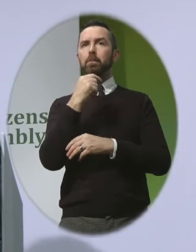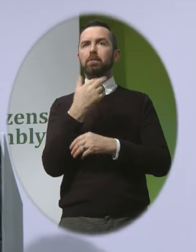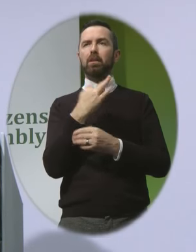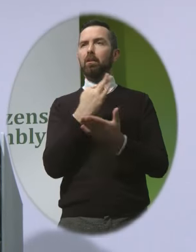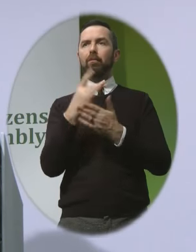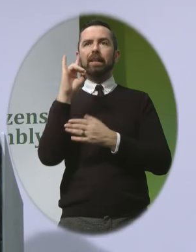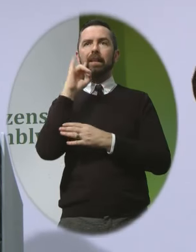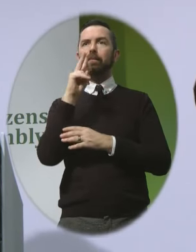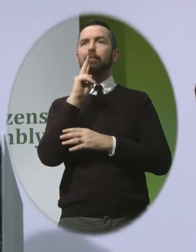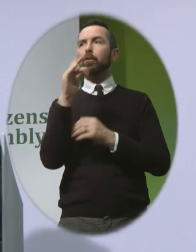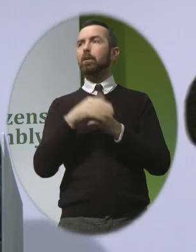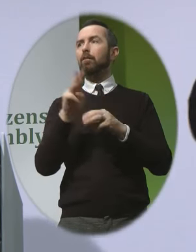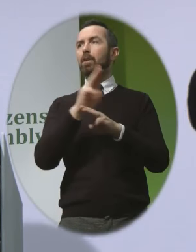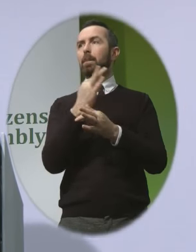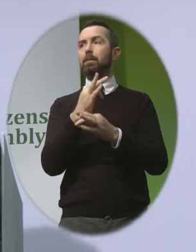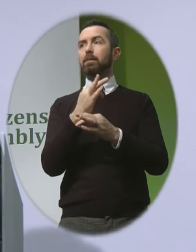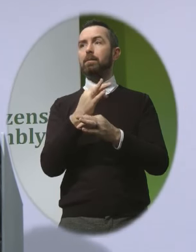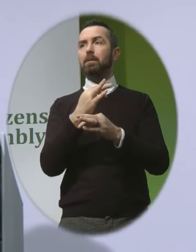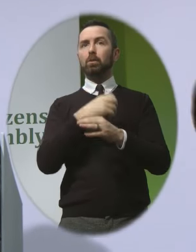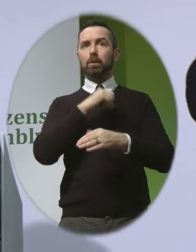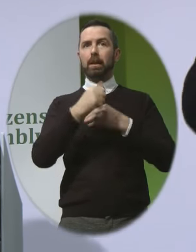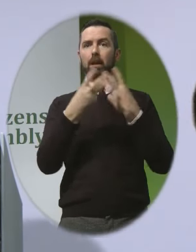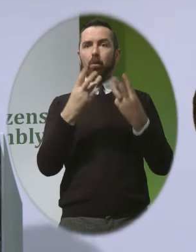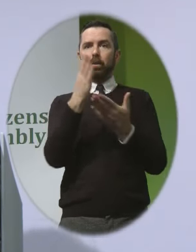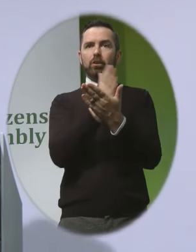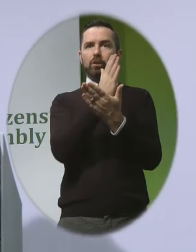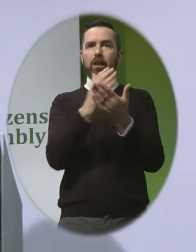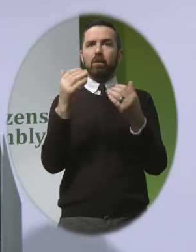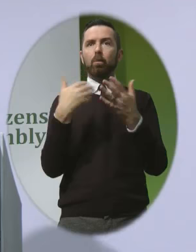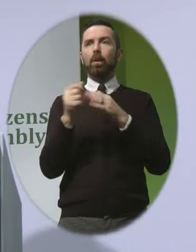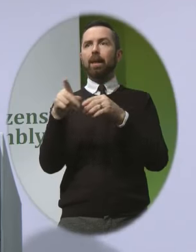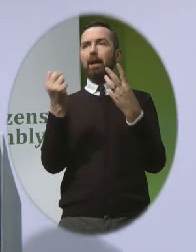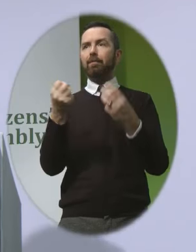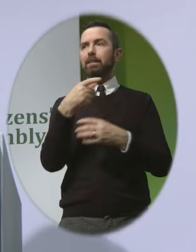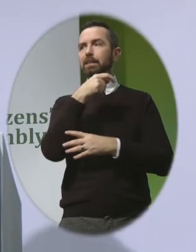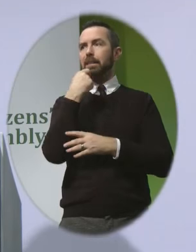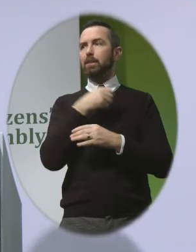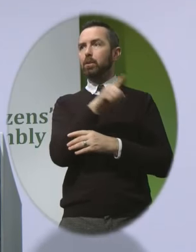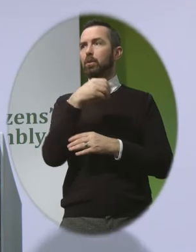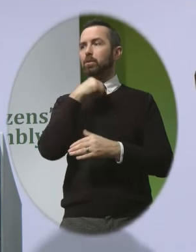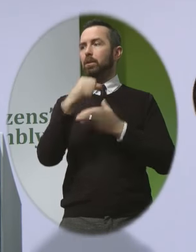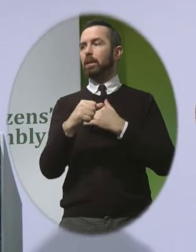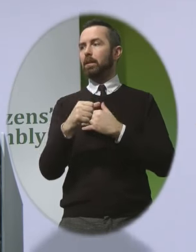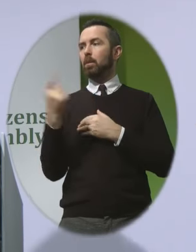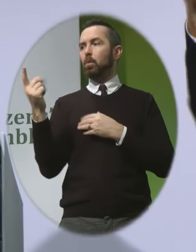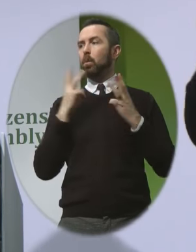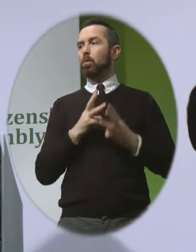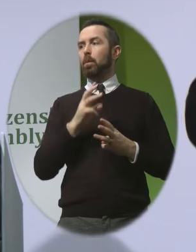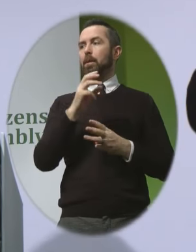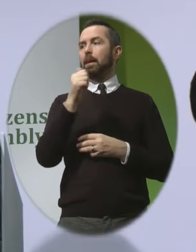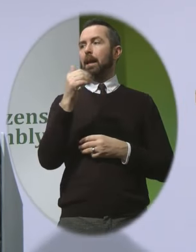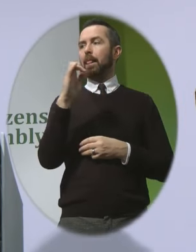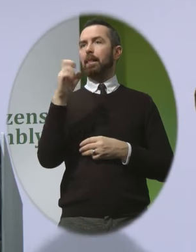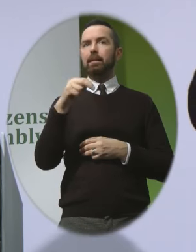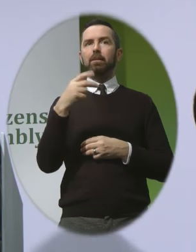the voices of these parents so we wanted to take some time to share what they have to say to you today so this is Aileen whose baby